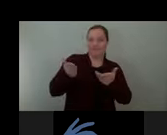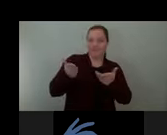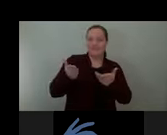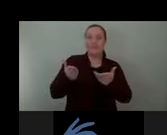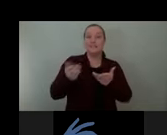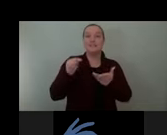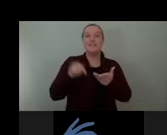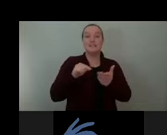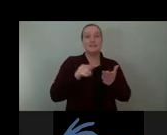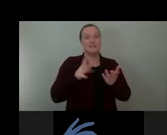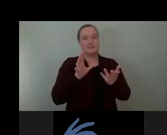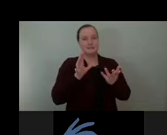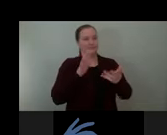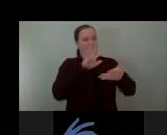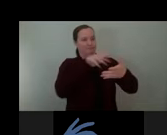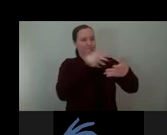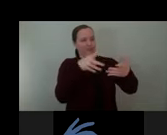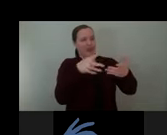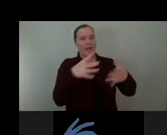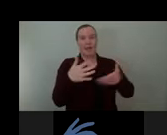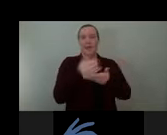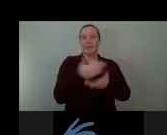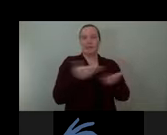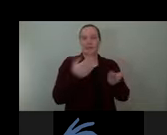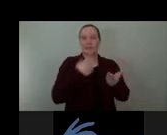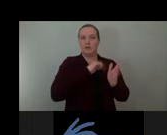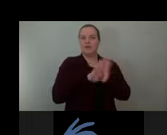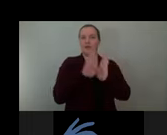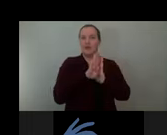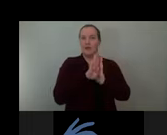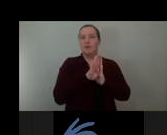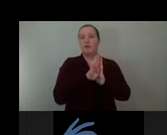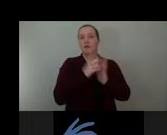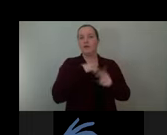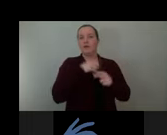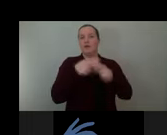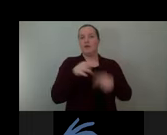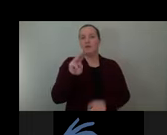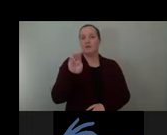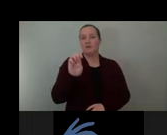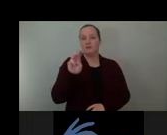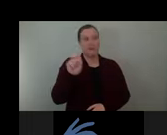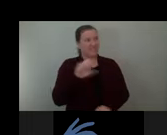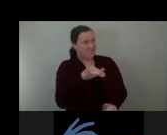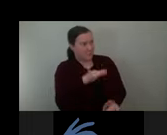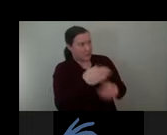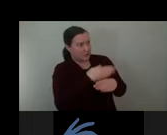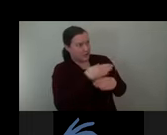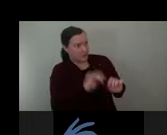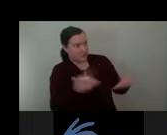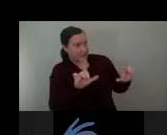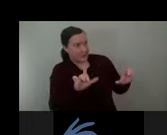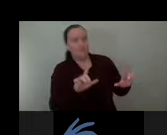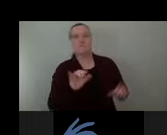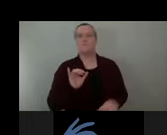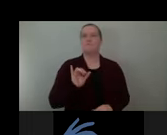created begins to introduce itself as memes, or also known as follies. So what are memes? Oh, can